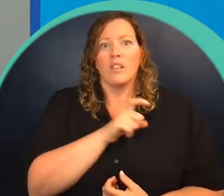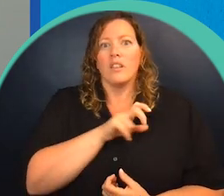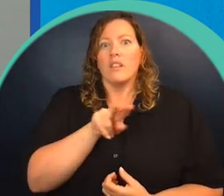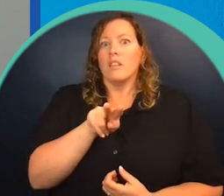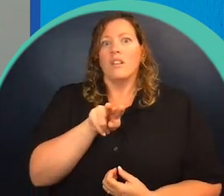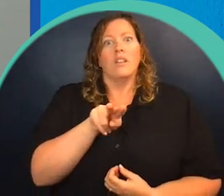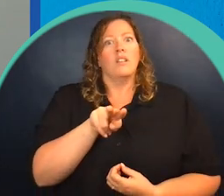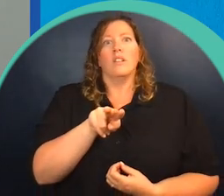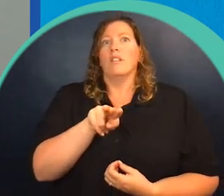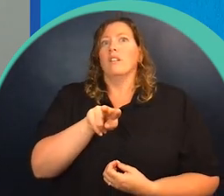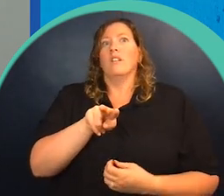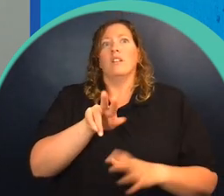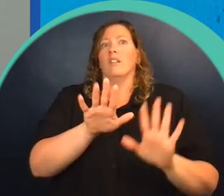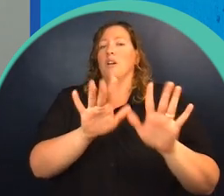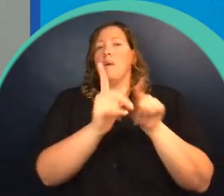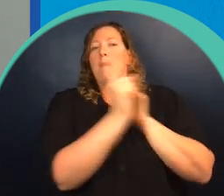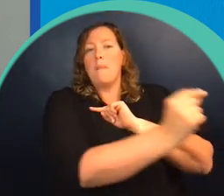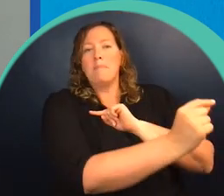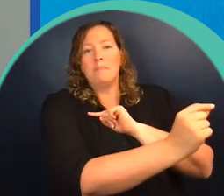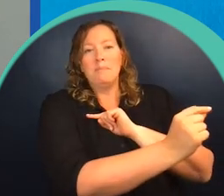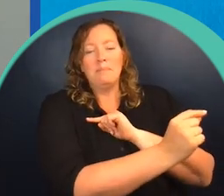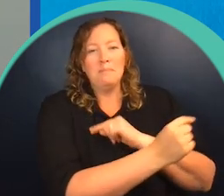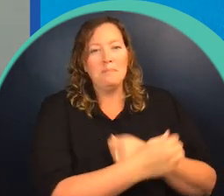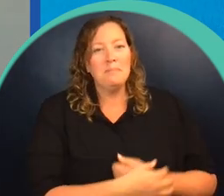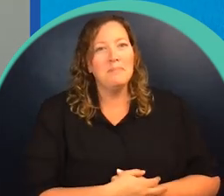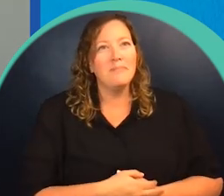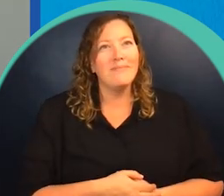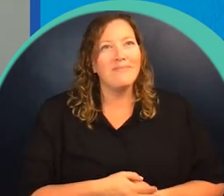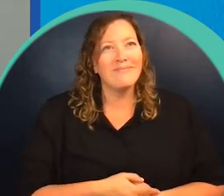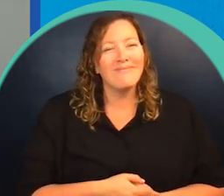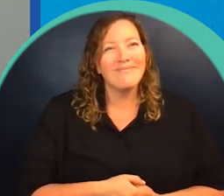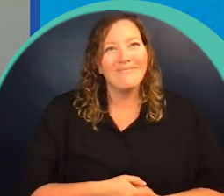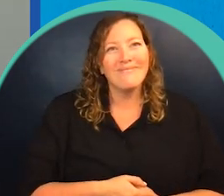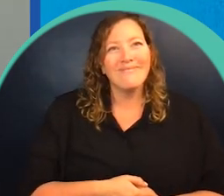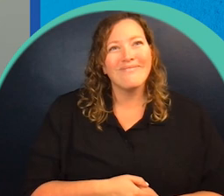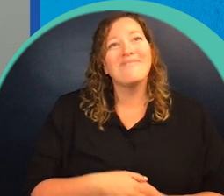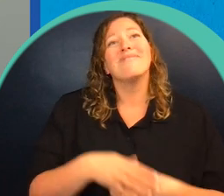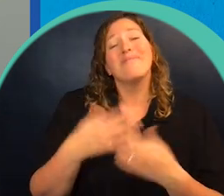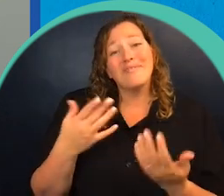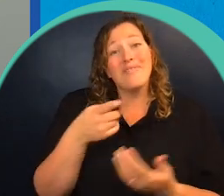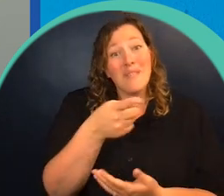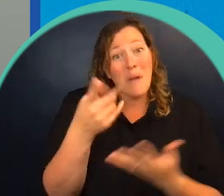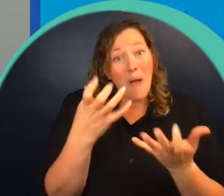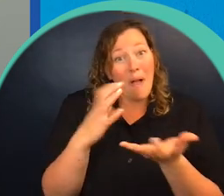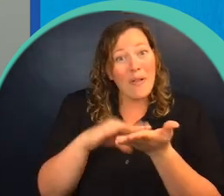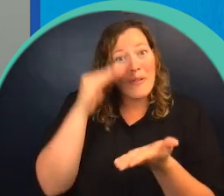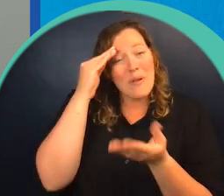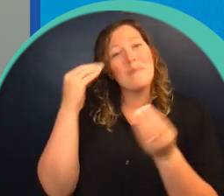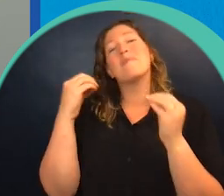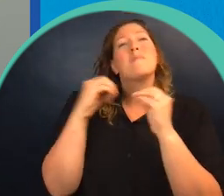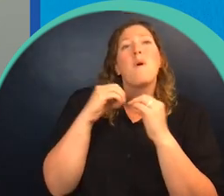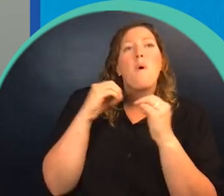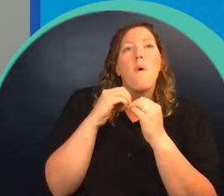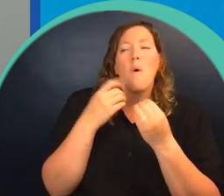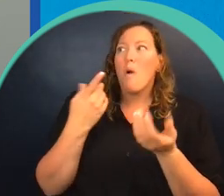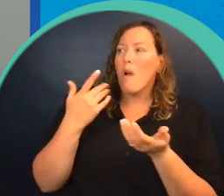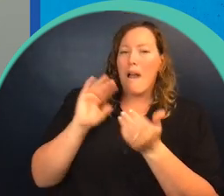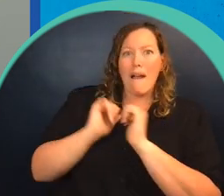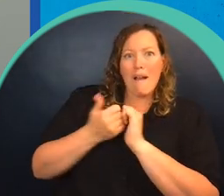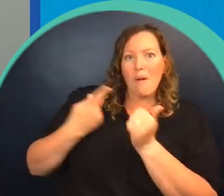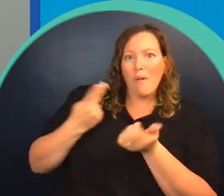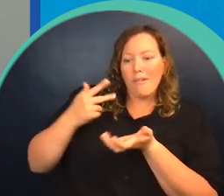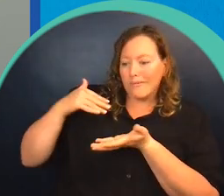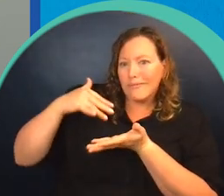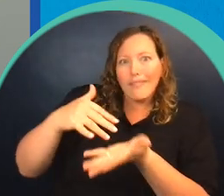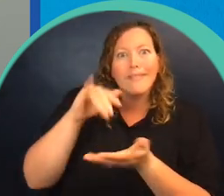ready to start flying again. The police officer shook his head and took off pretty fast after that. Now, if